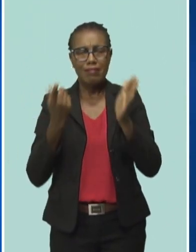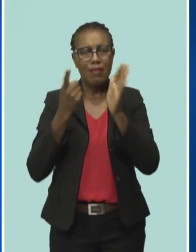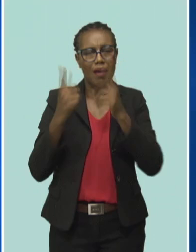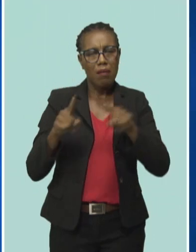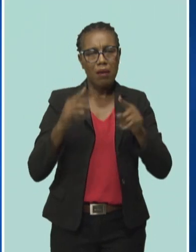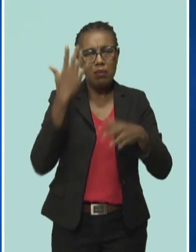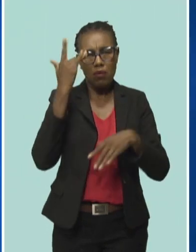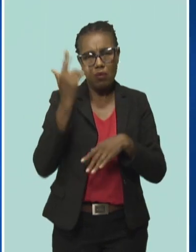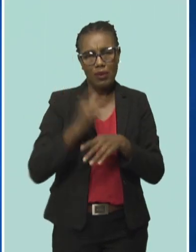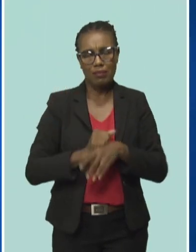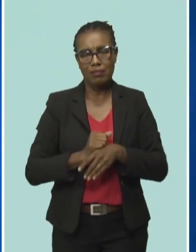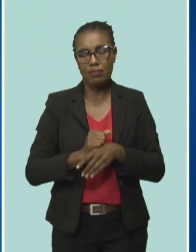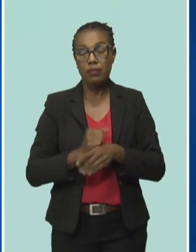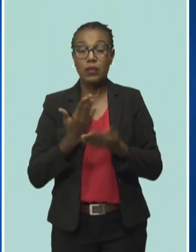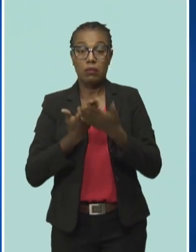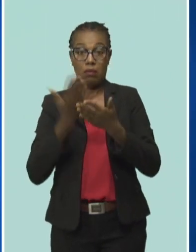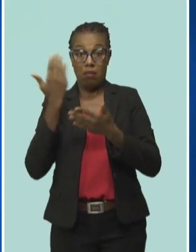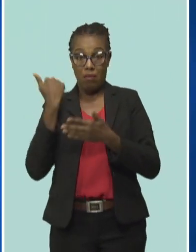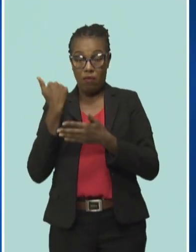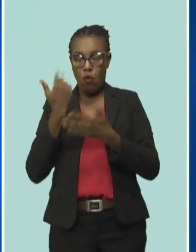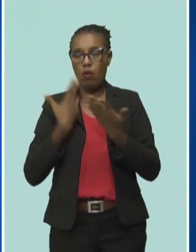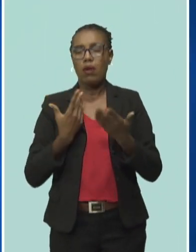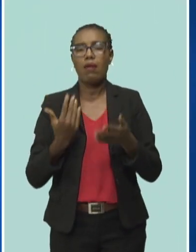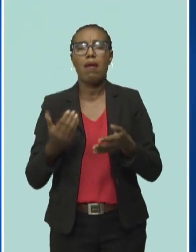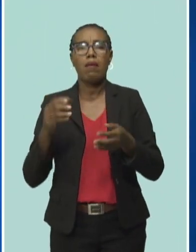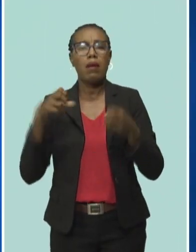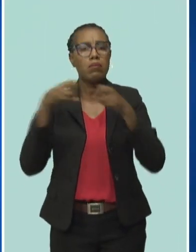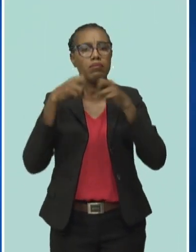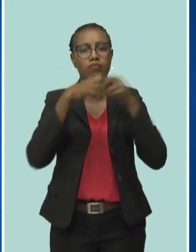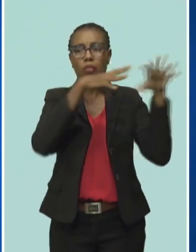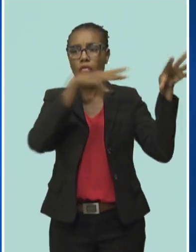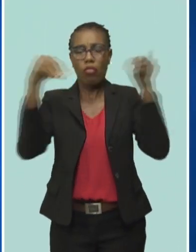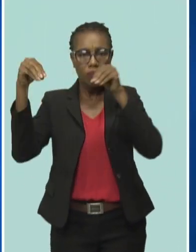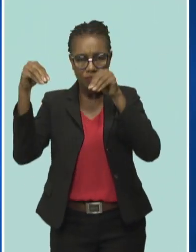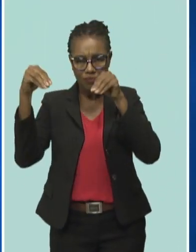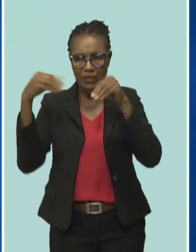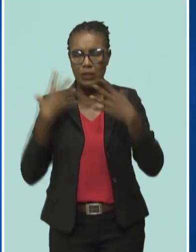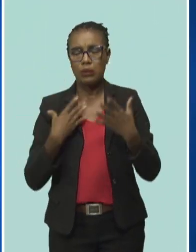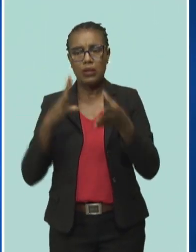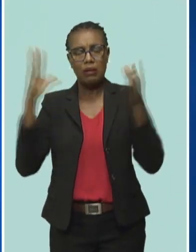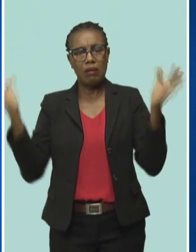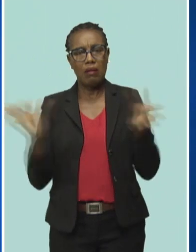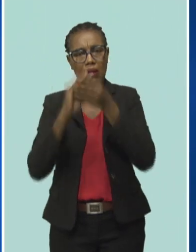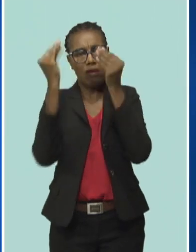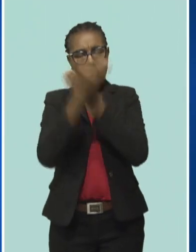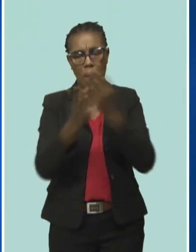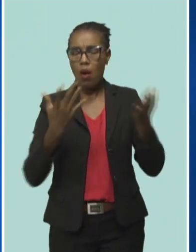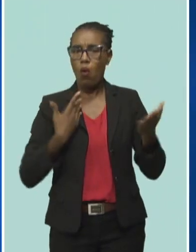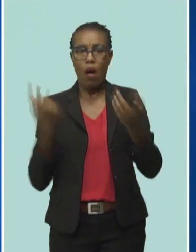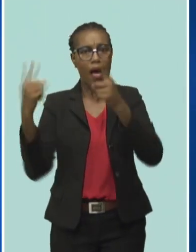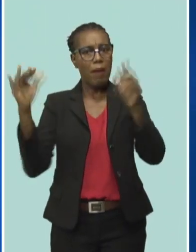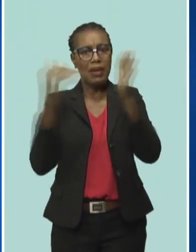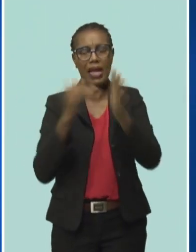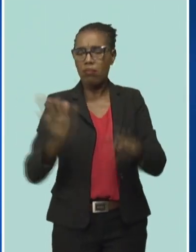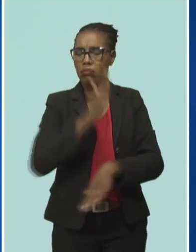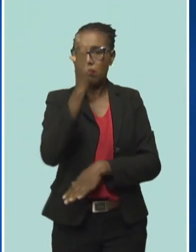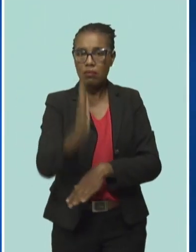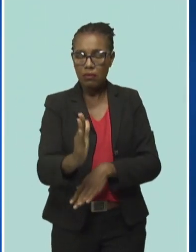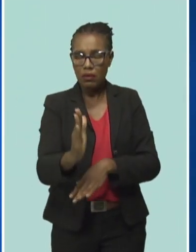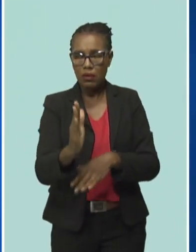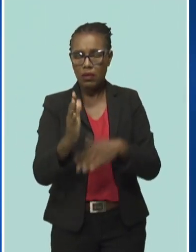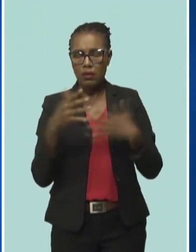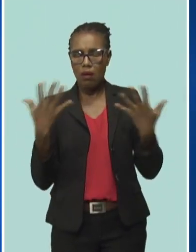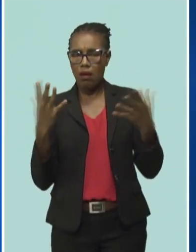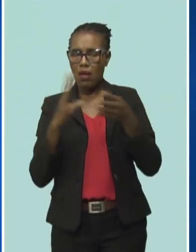when we had this island while shouting the assurance was given that this would likely not happen again. So what do you say to people who say oh my goodness there it